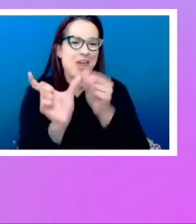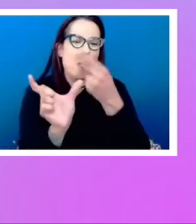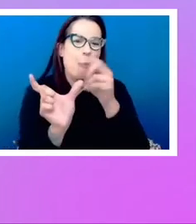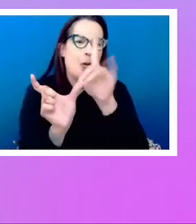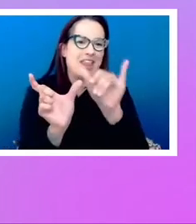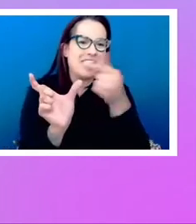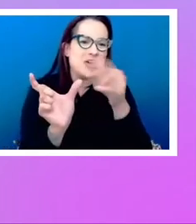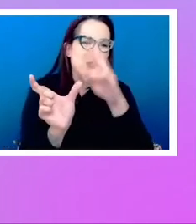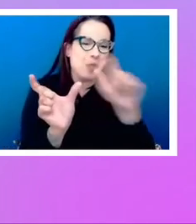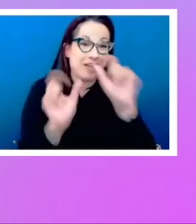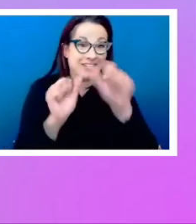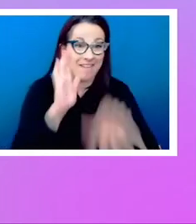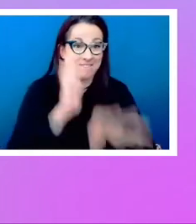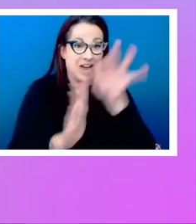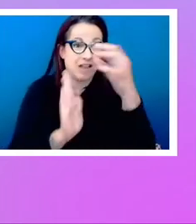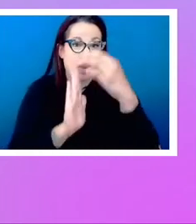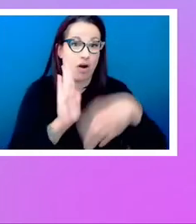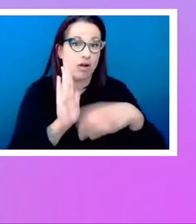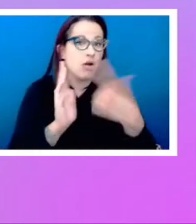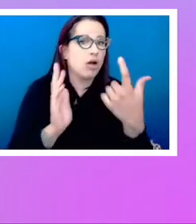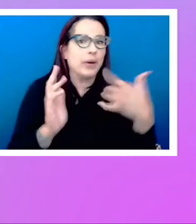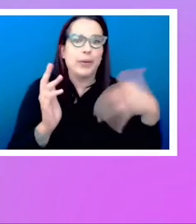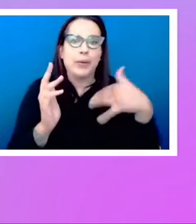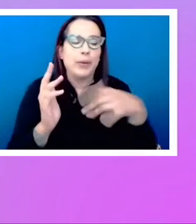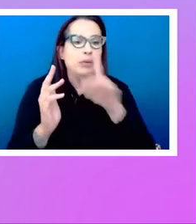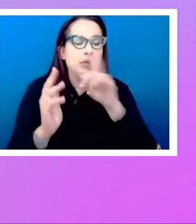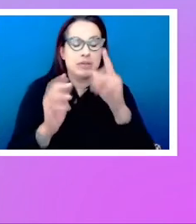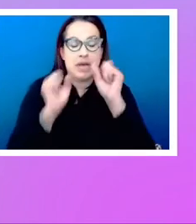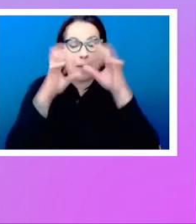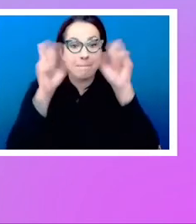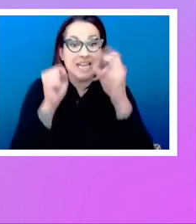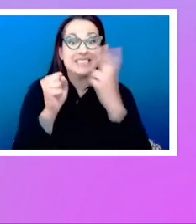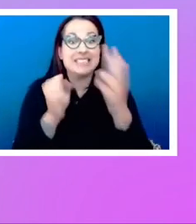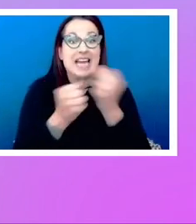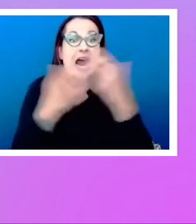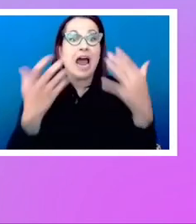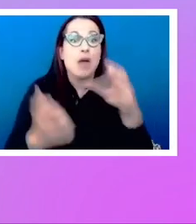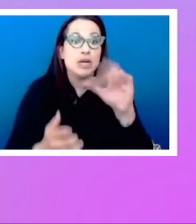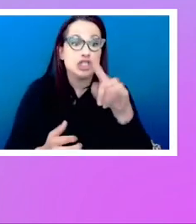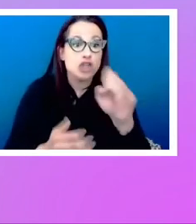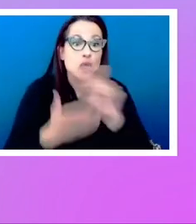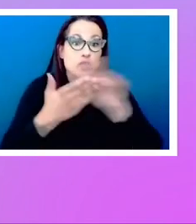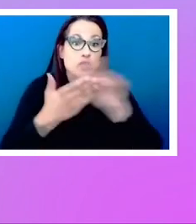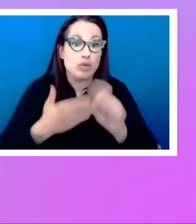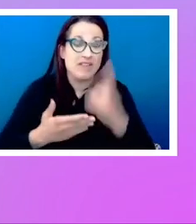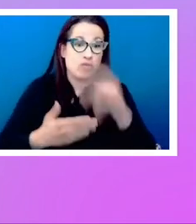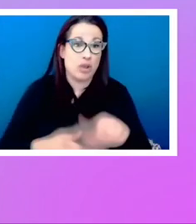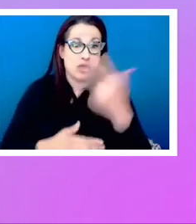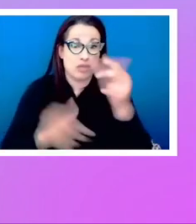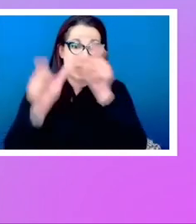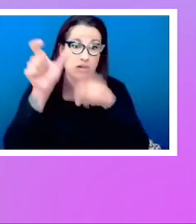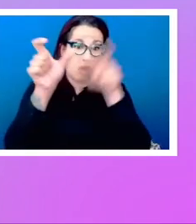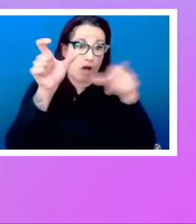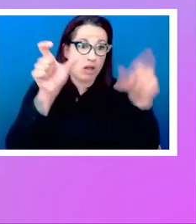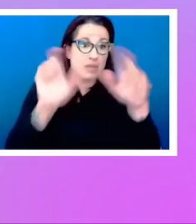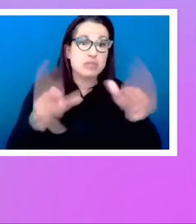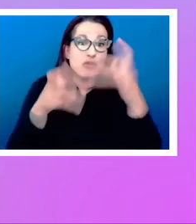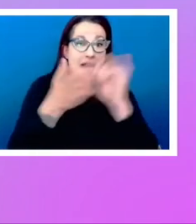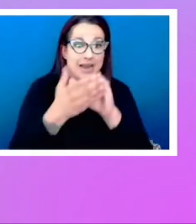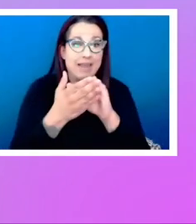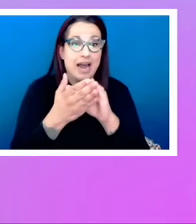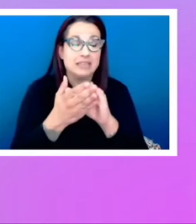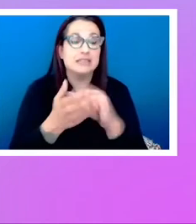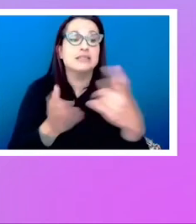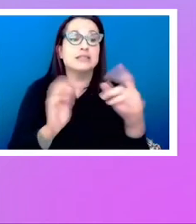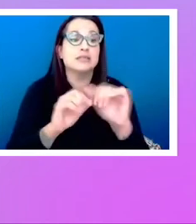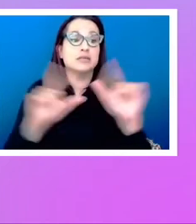and you can be amazed at how much code has to be written to get this three column layout. And it gave you a three column layout. And because